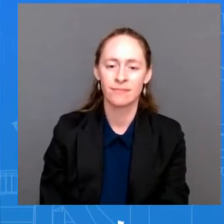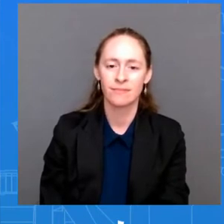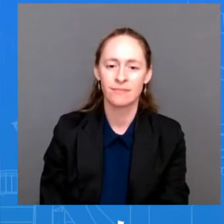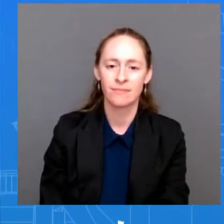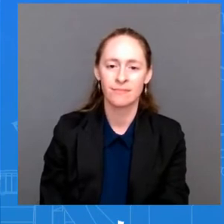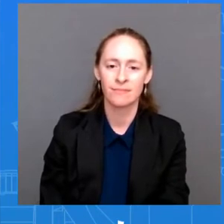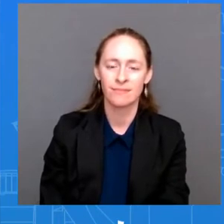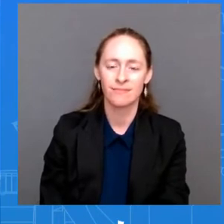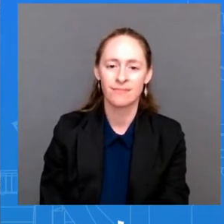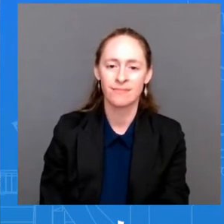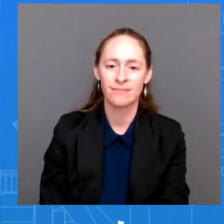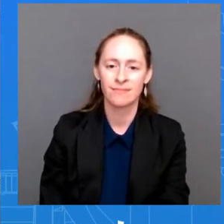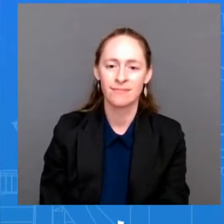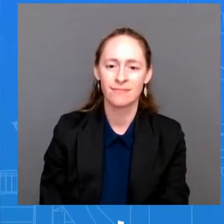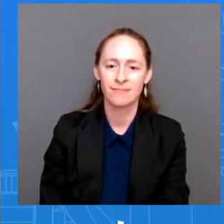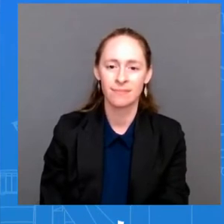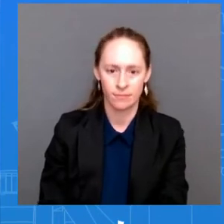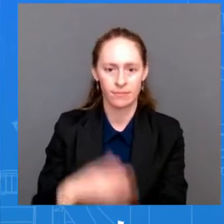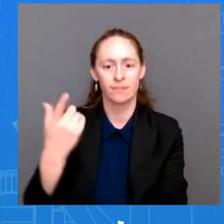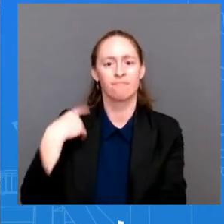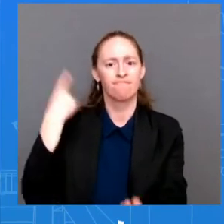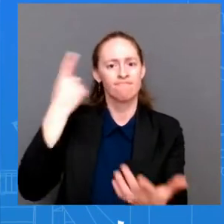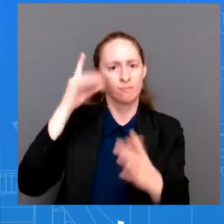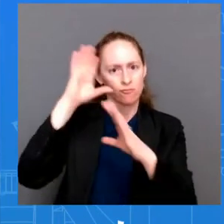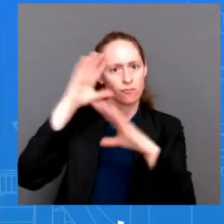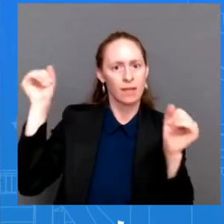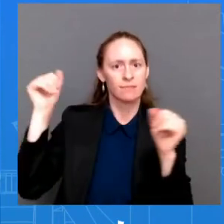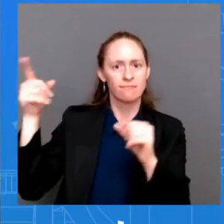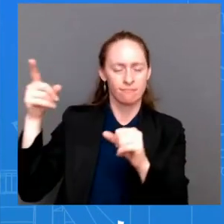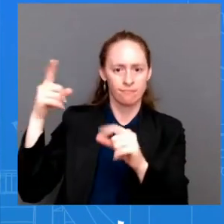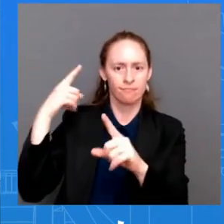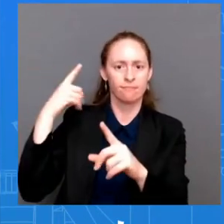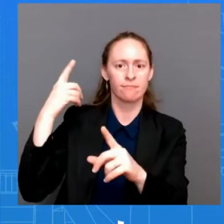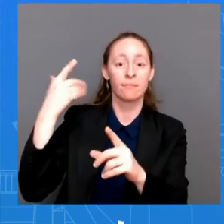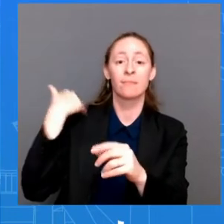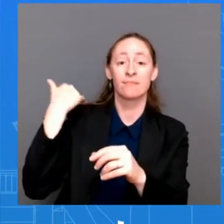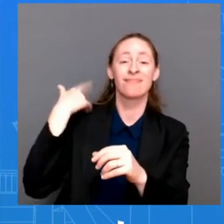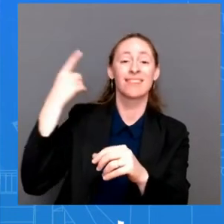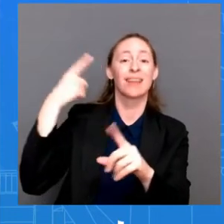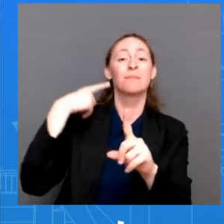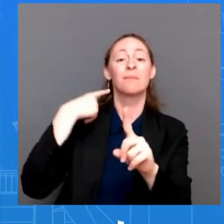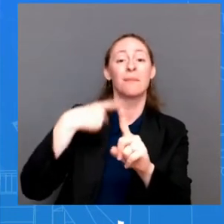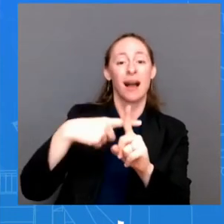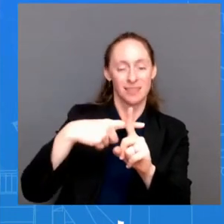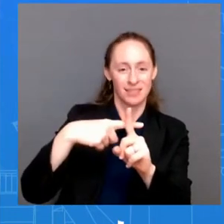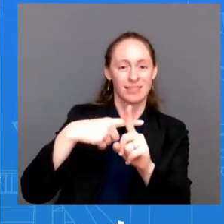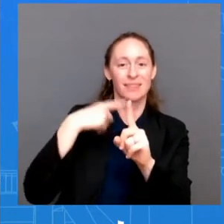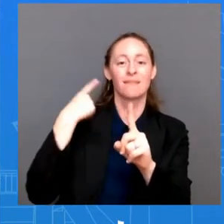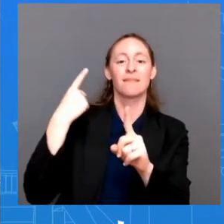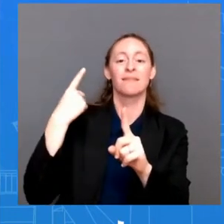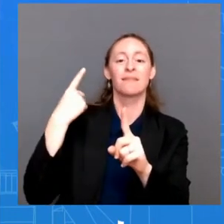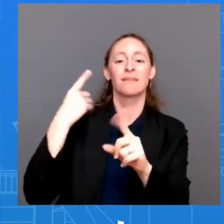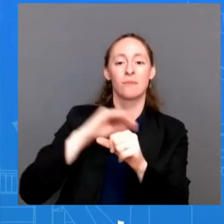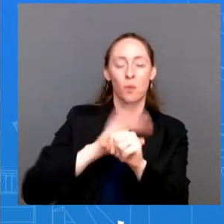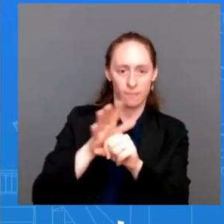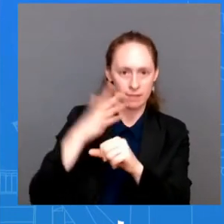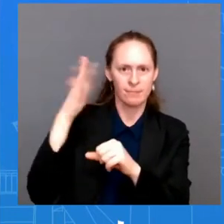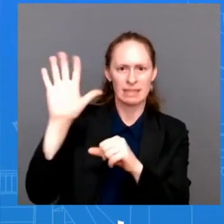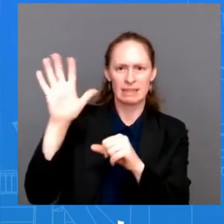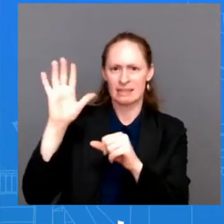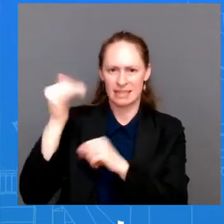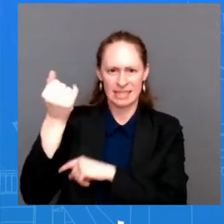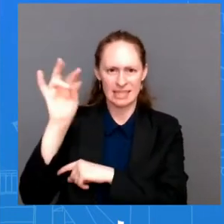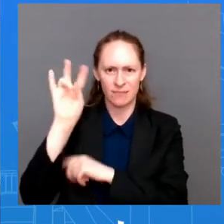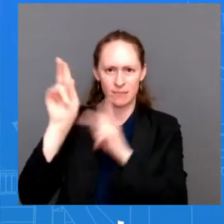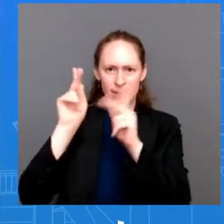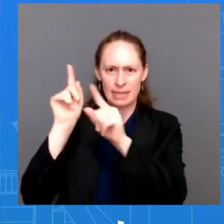The first time he tested positive, the White House had identified 17 contacts. Can you update us on those? And then were there any additional